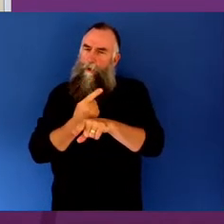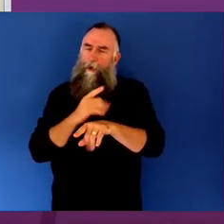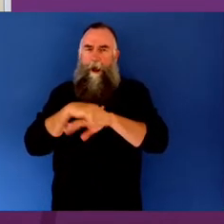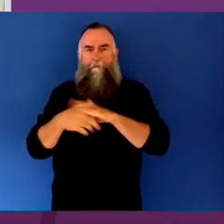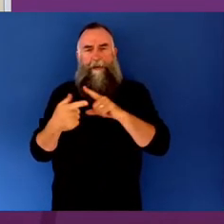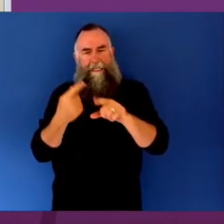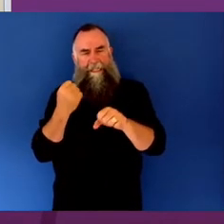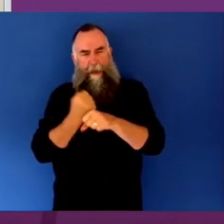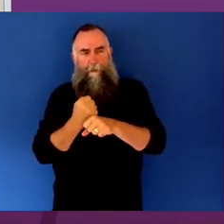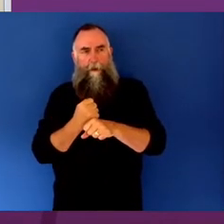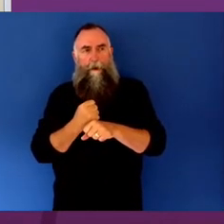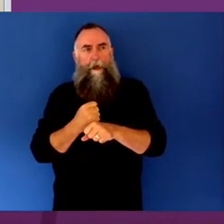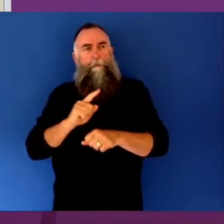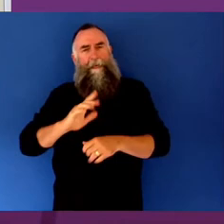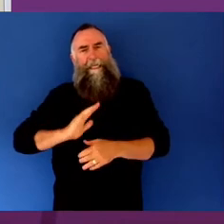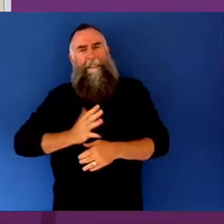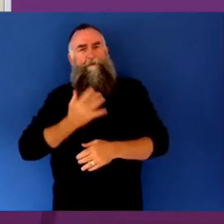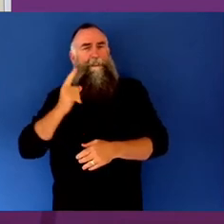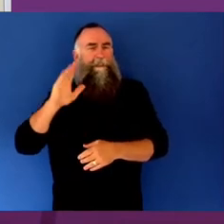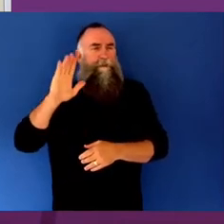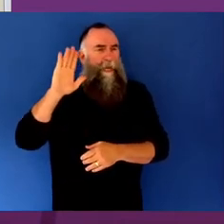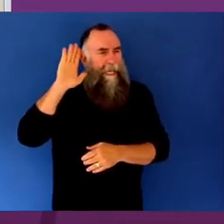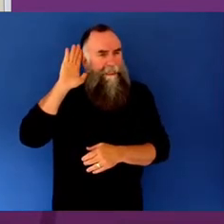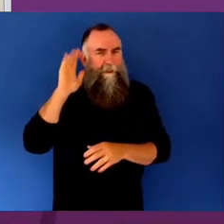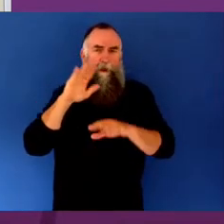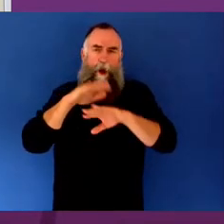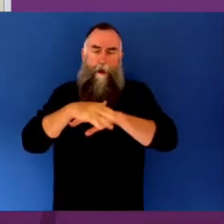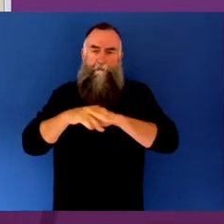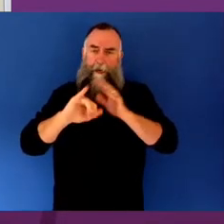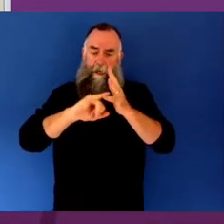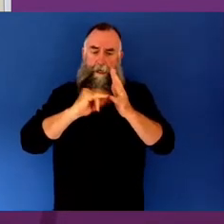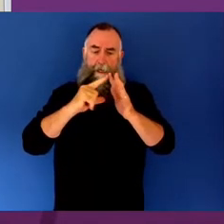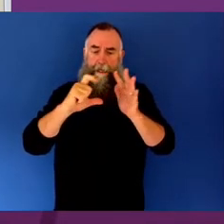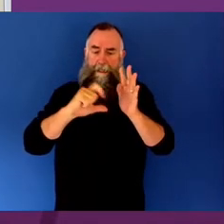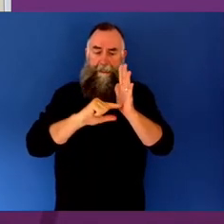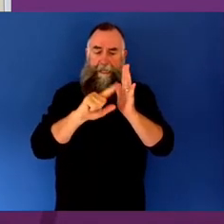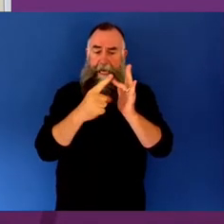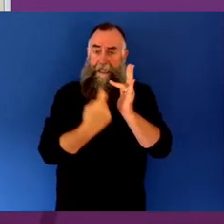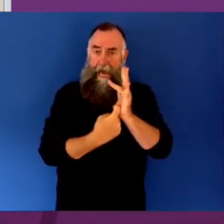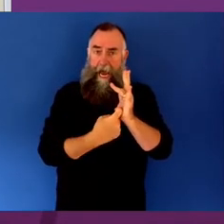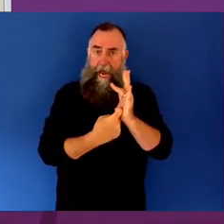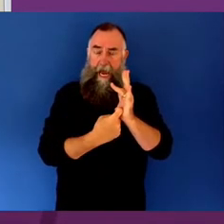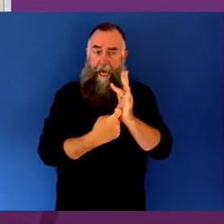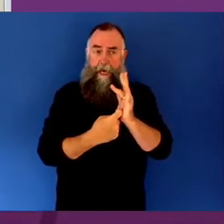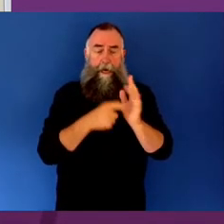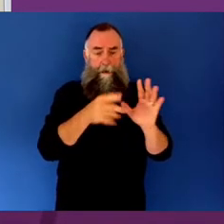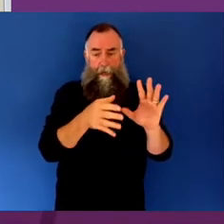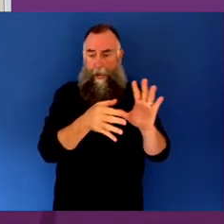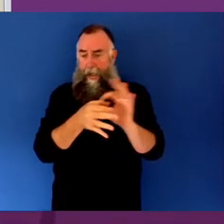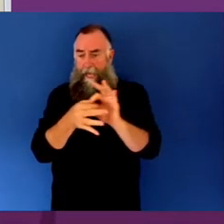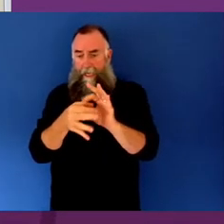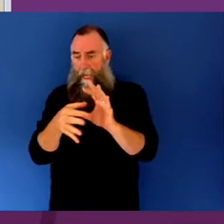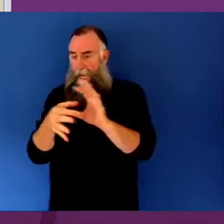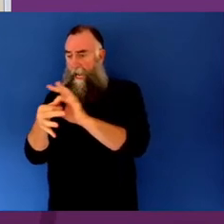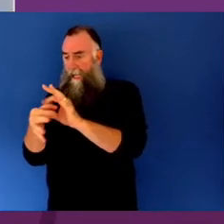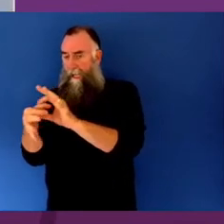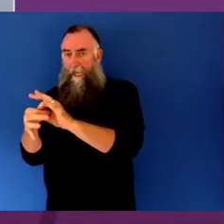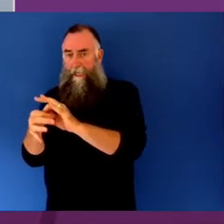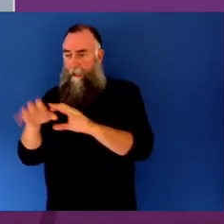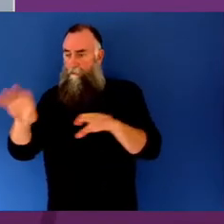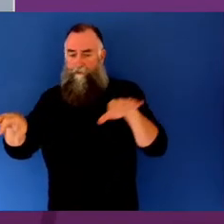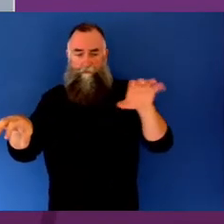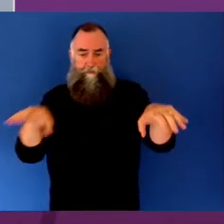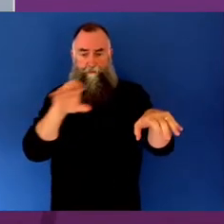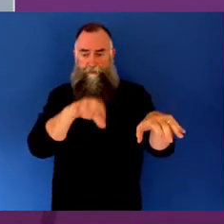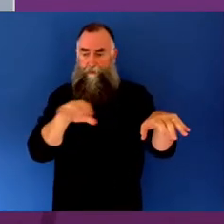as well as this whole of government approach. Yeah. Where do you think the opportunities are there? Well, I